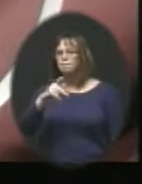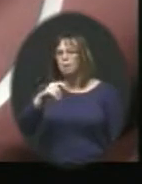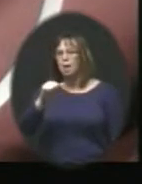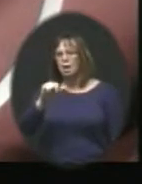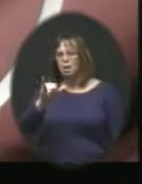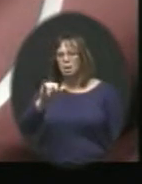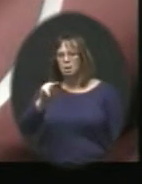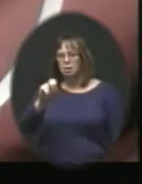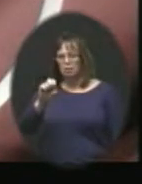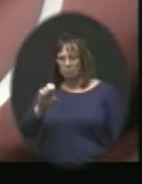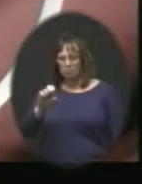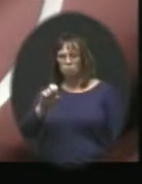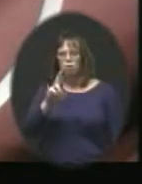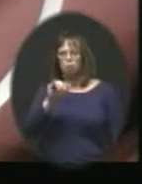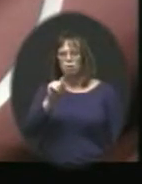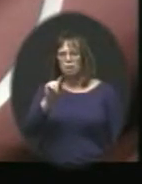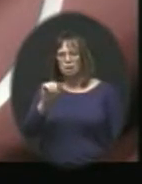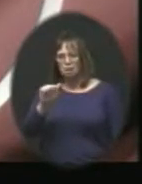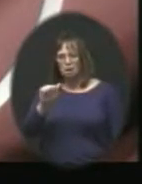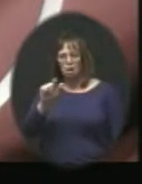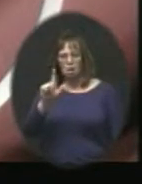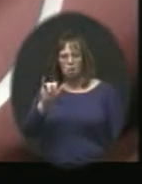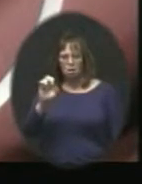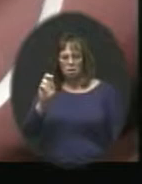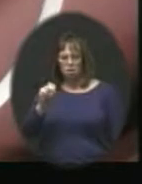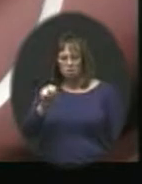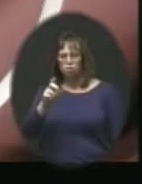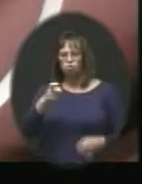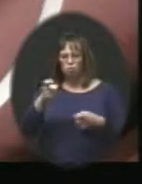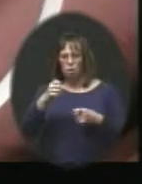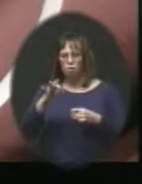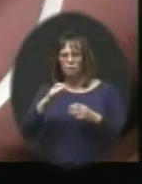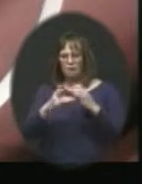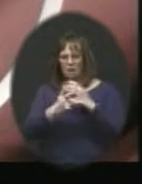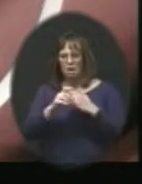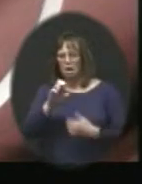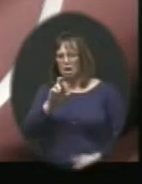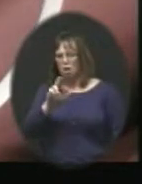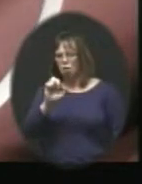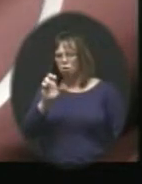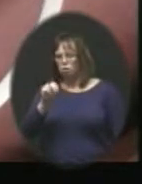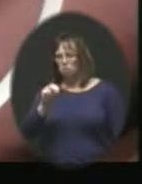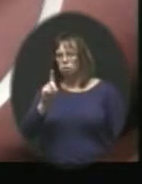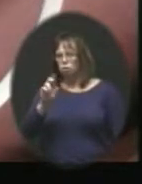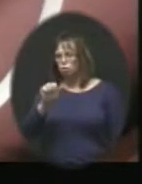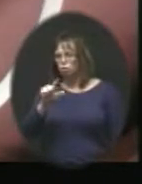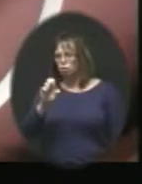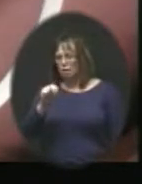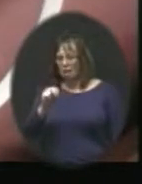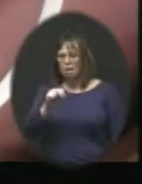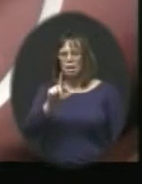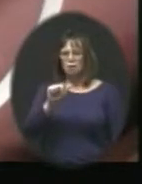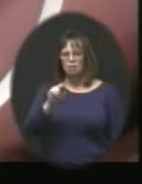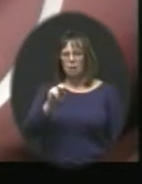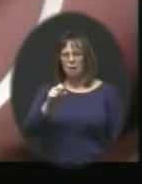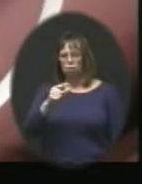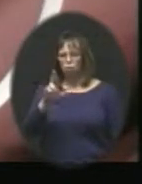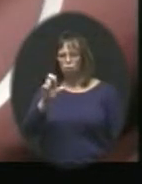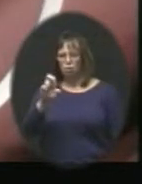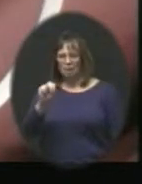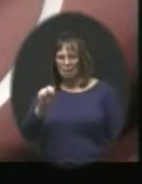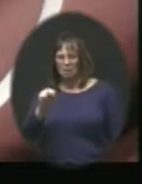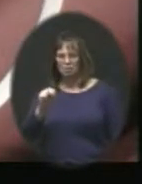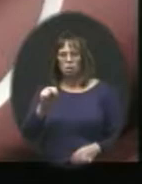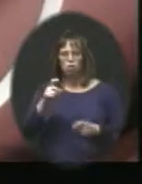of human resources. Rita Lyon, executive director of technology. Dr. Aaron Dugan, assistant superintendent, and Lane Green, who is our